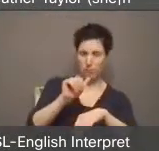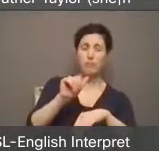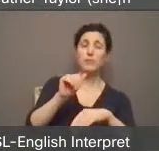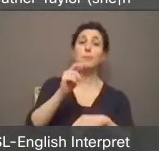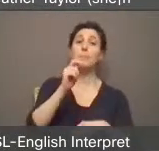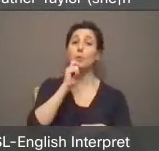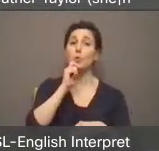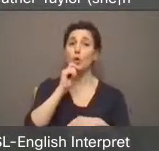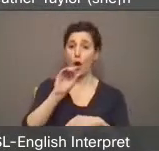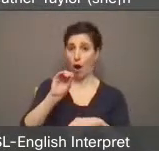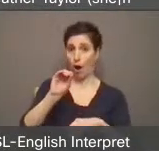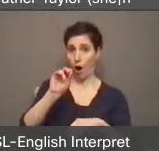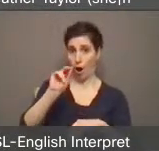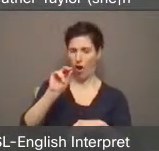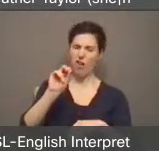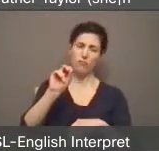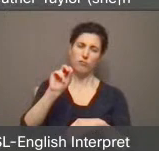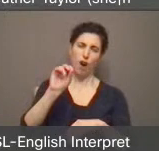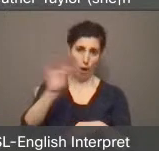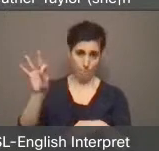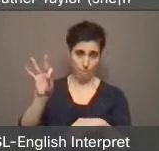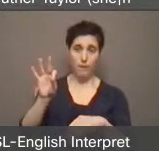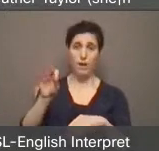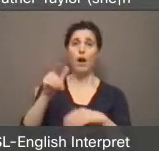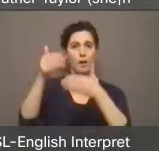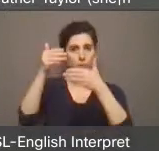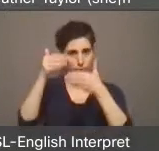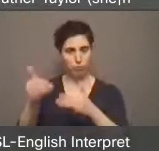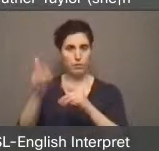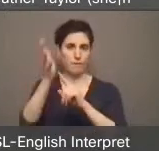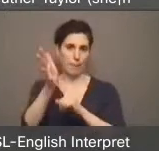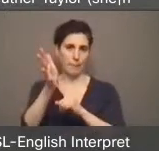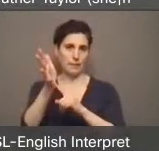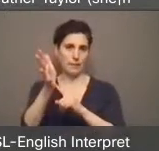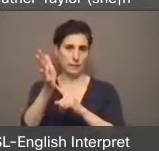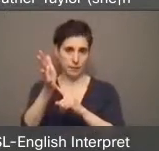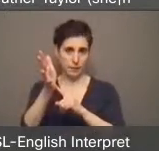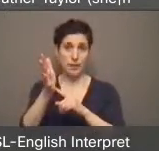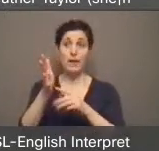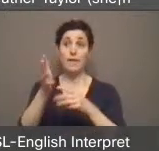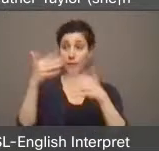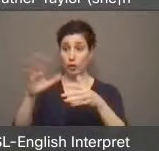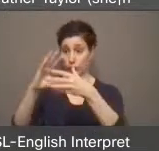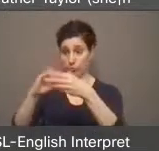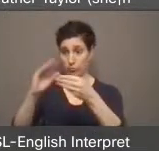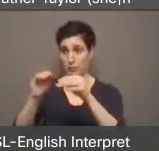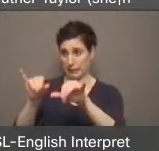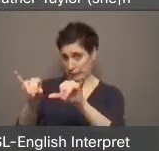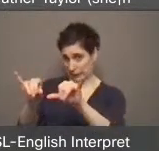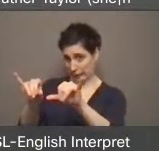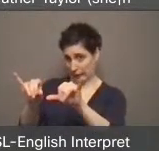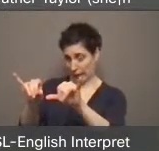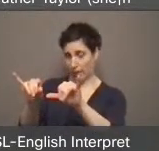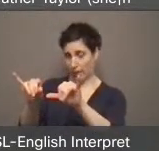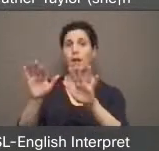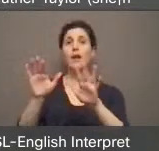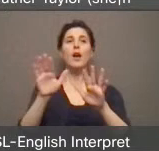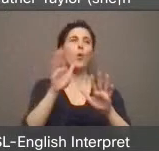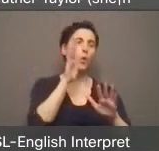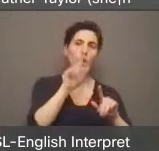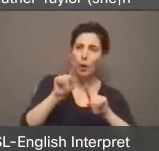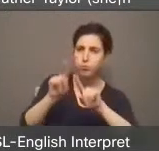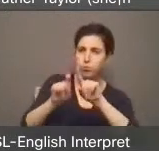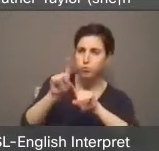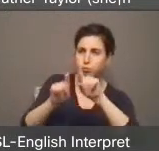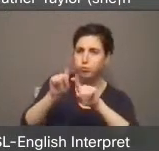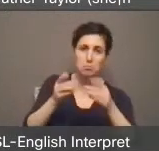because there could be some questions from any committee members or visiting councillors. And after that, you can stay online if you want to listen to the rest of the